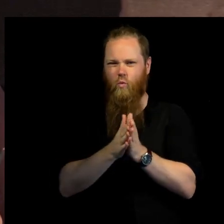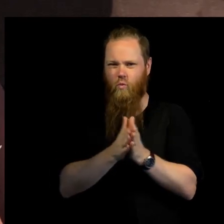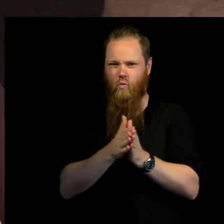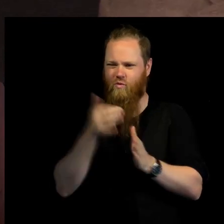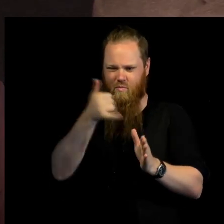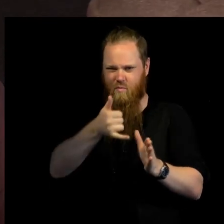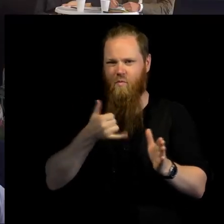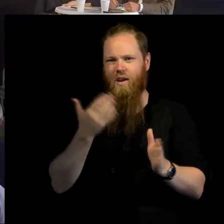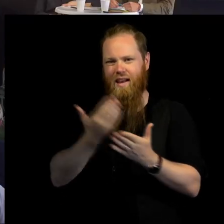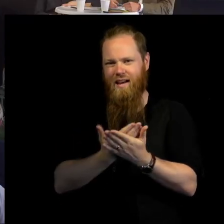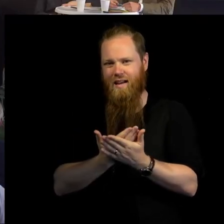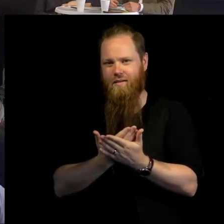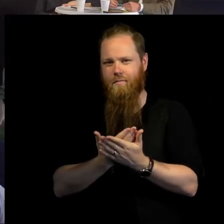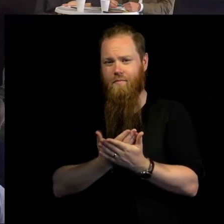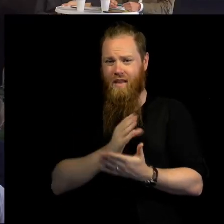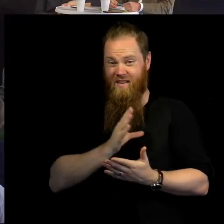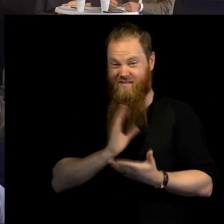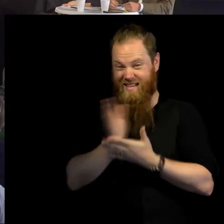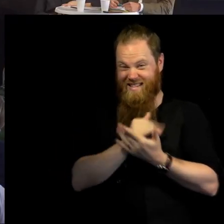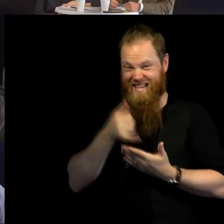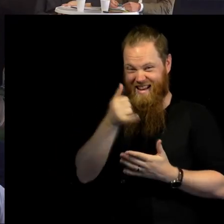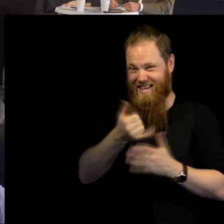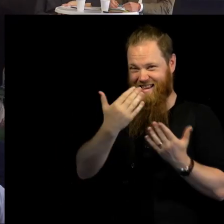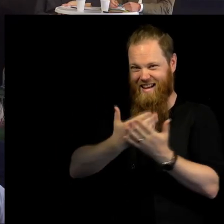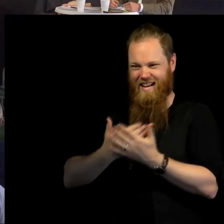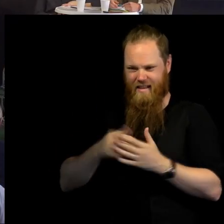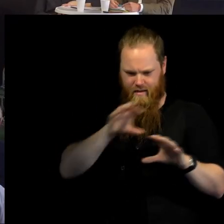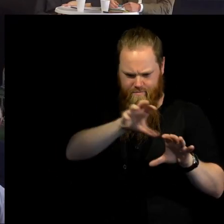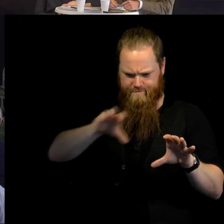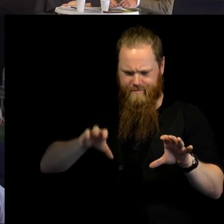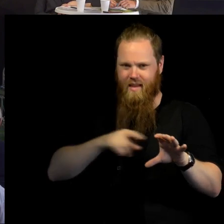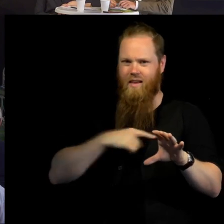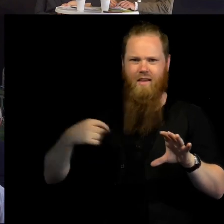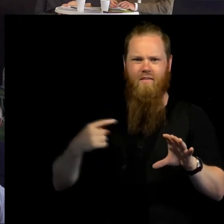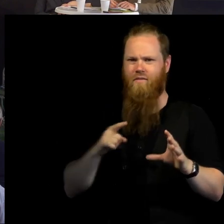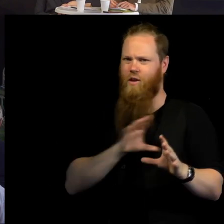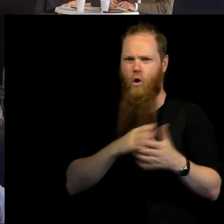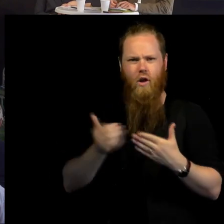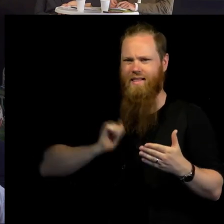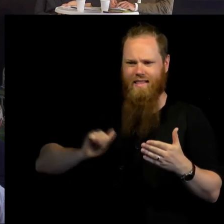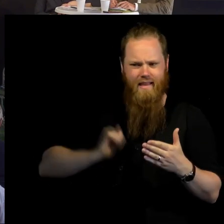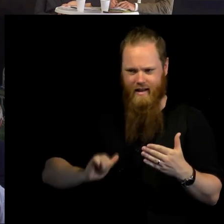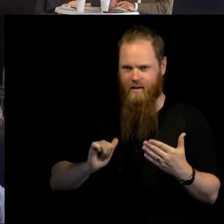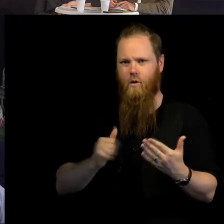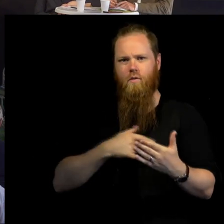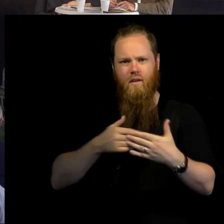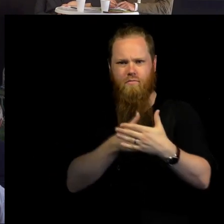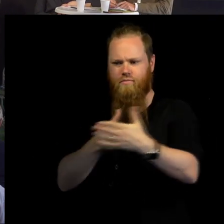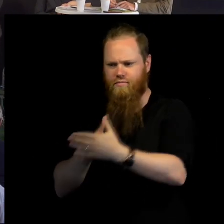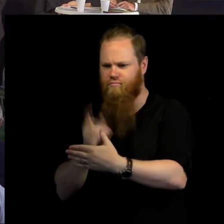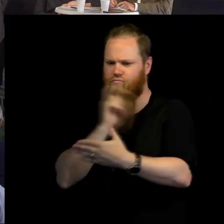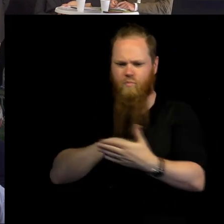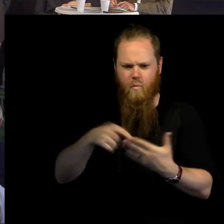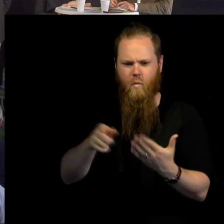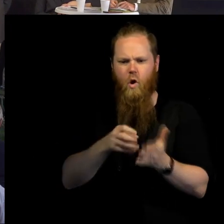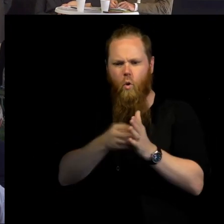They are part of the country where we are not allowed sufficient access to both assess the situation,